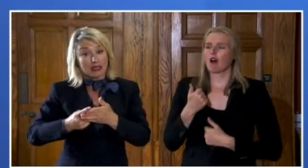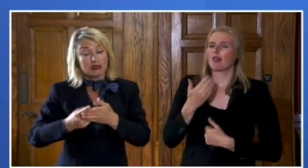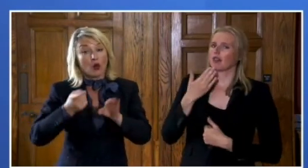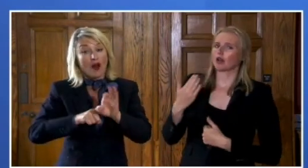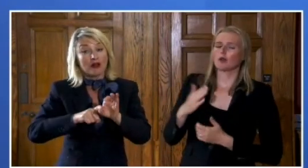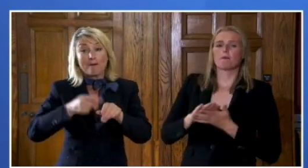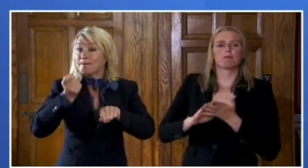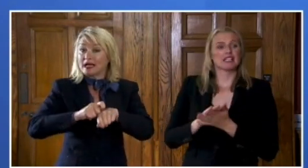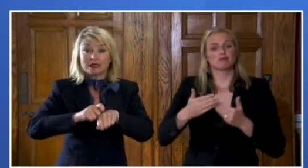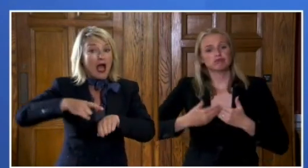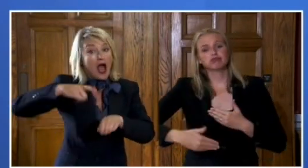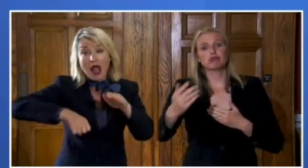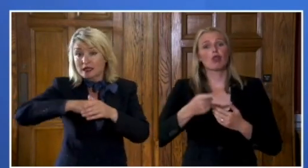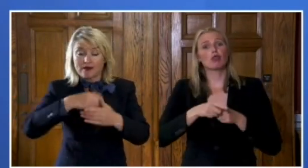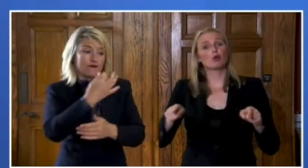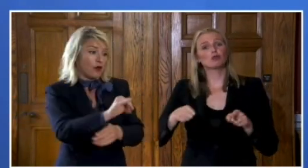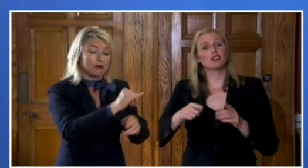education, employment or training.